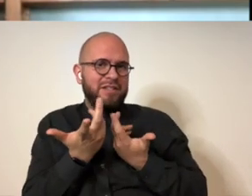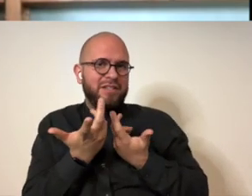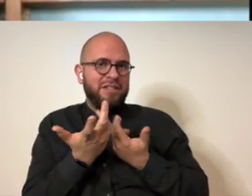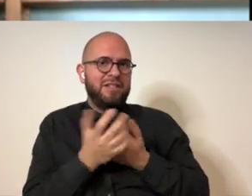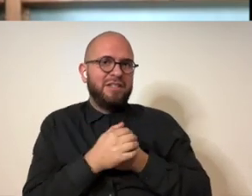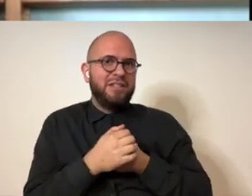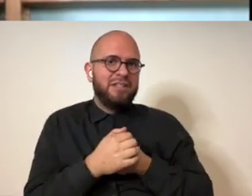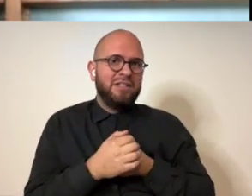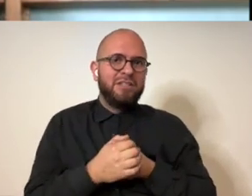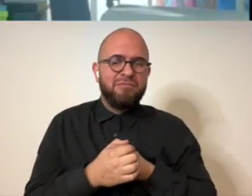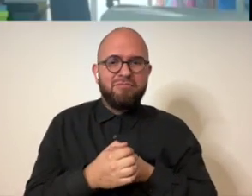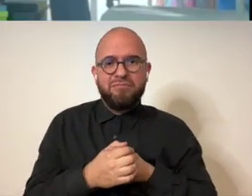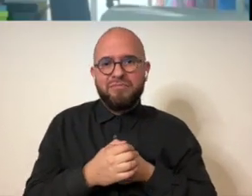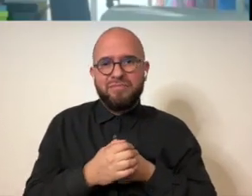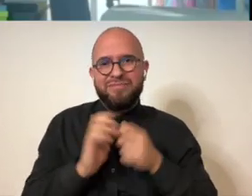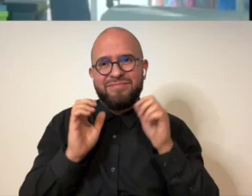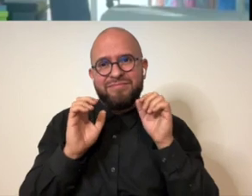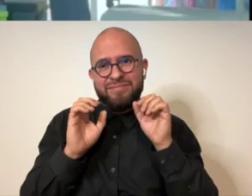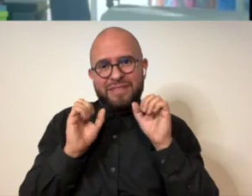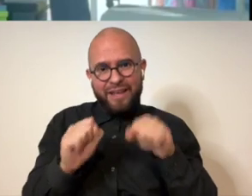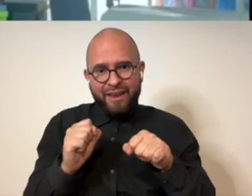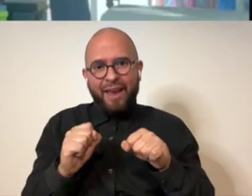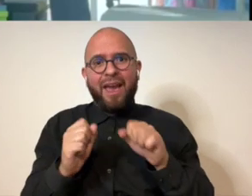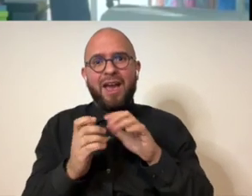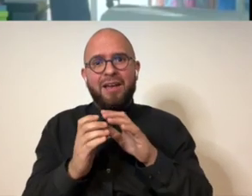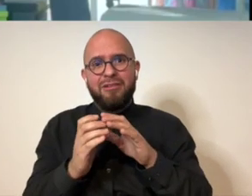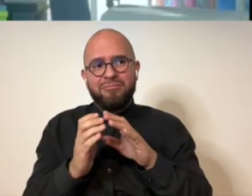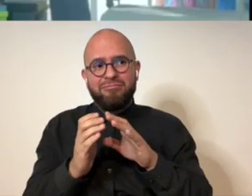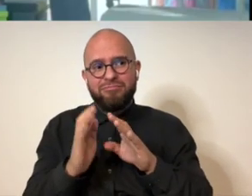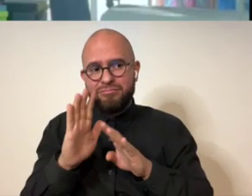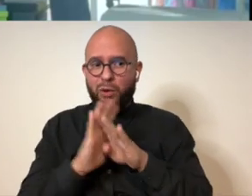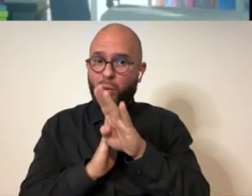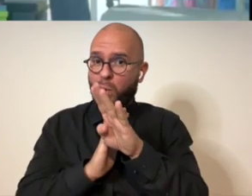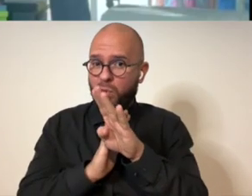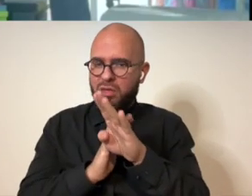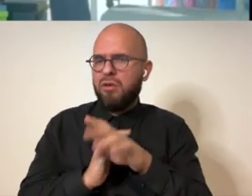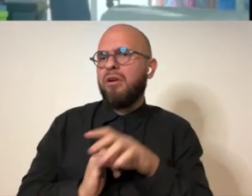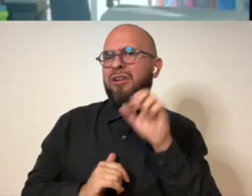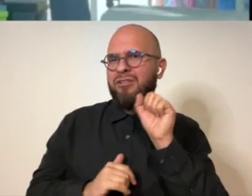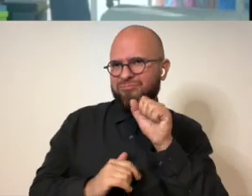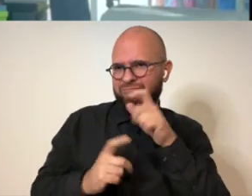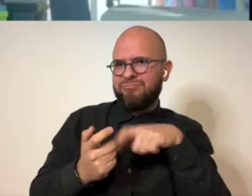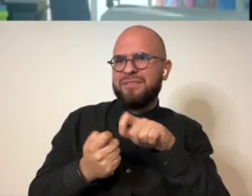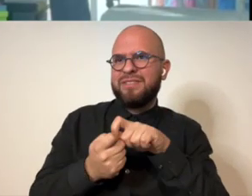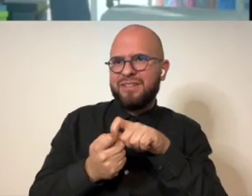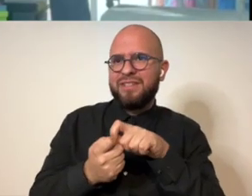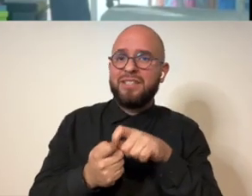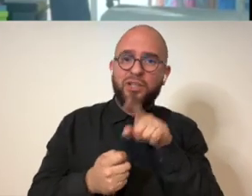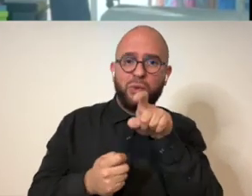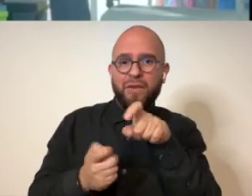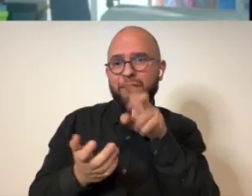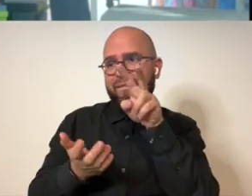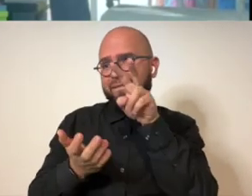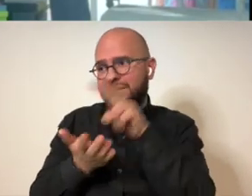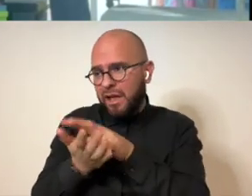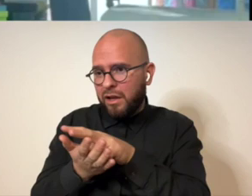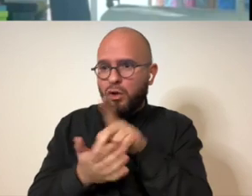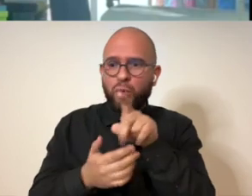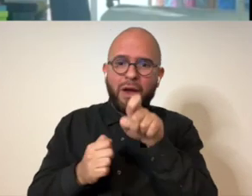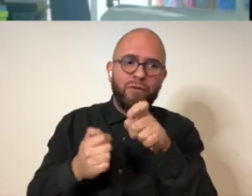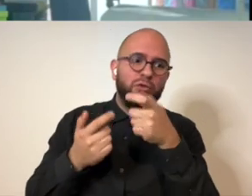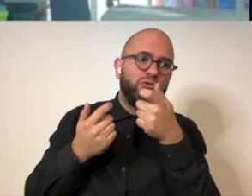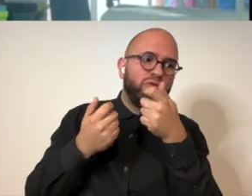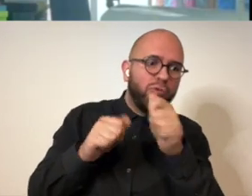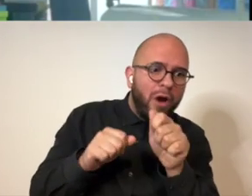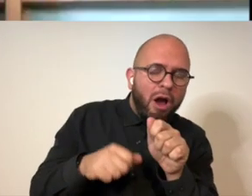growth yeah exactly it's like you have to fail you have to try you have to make the imperfect thing to